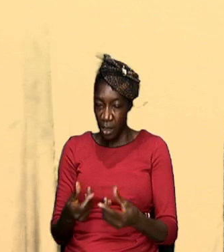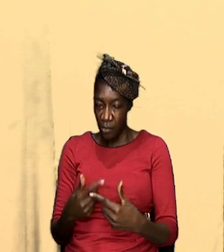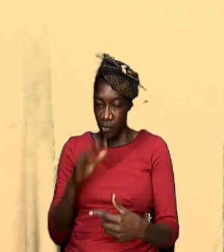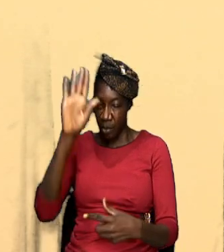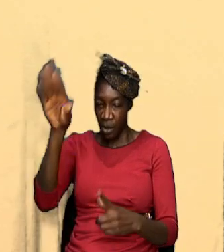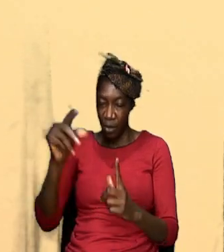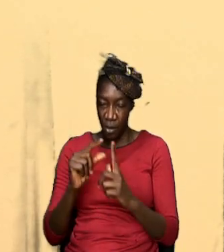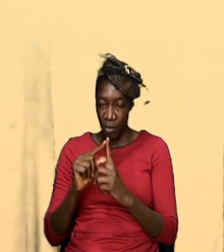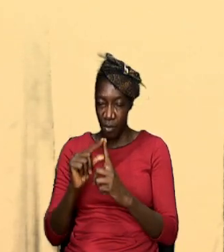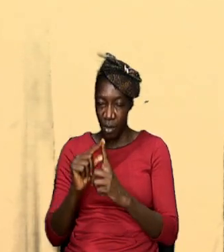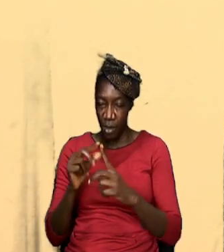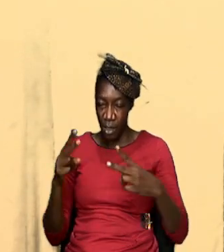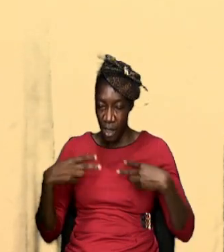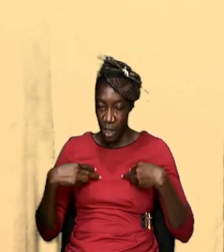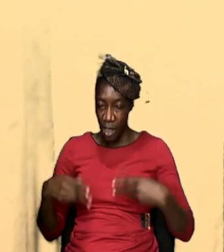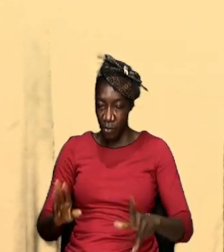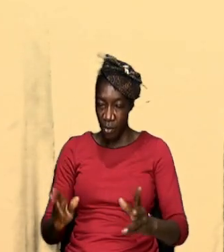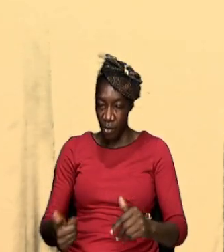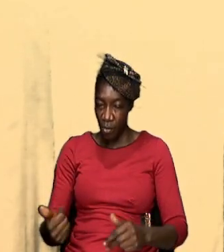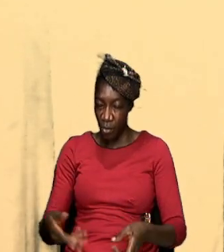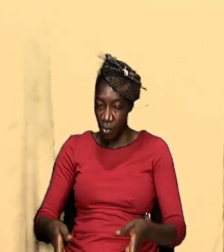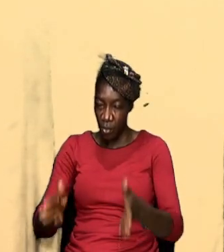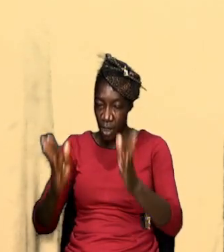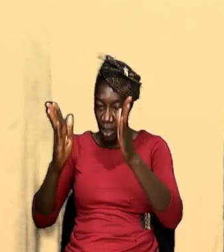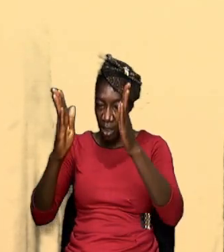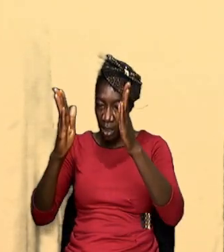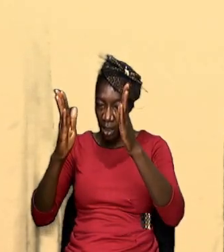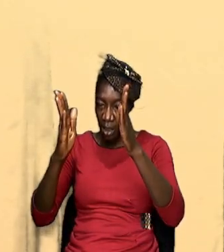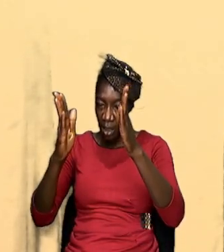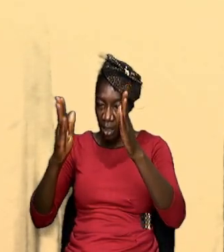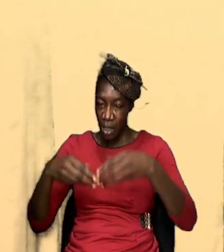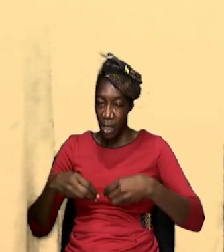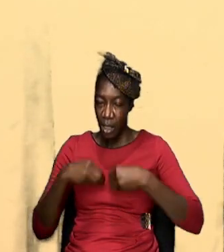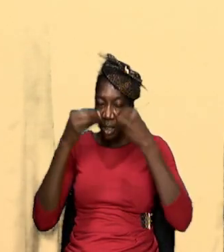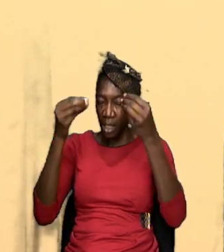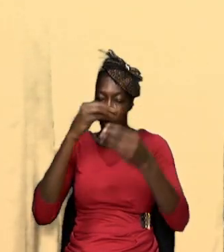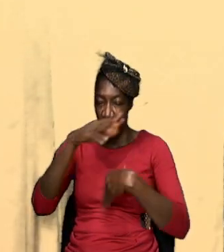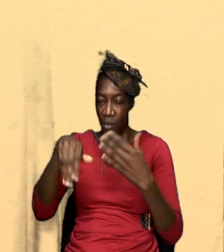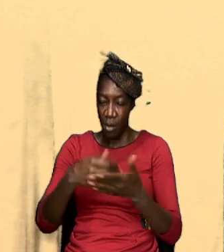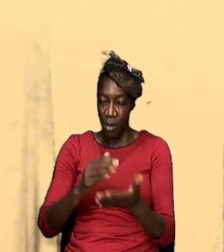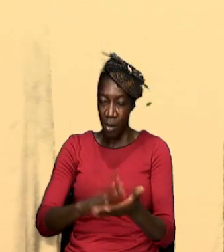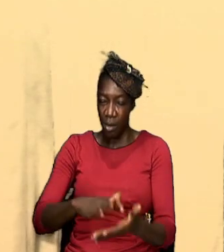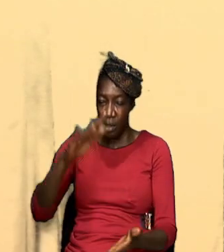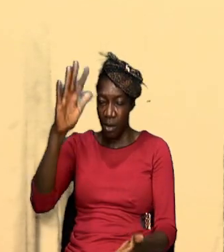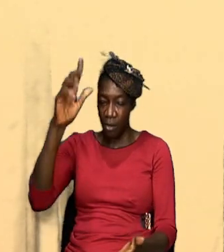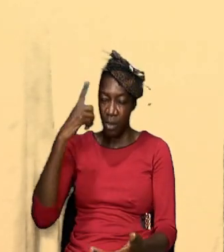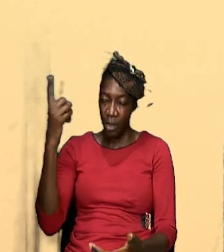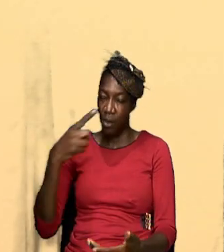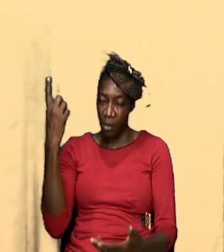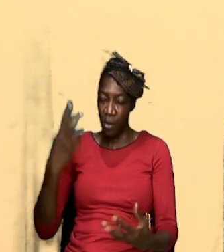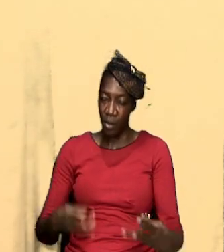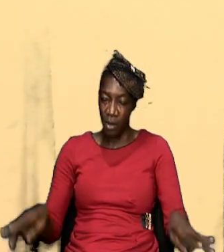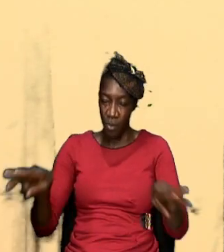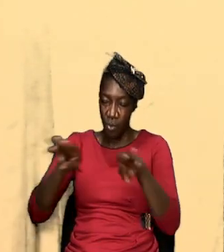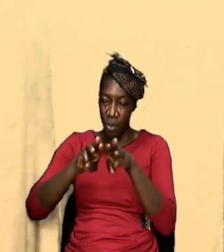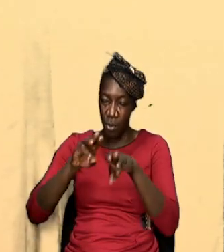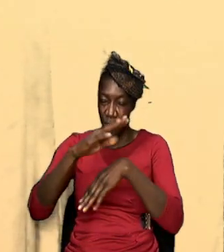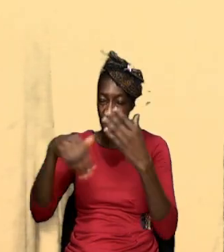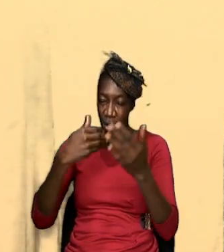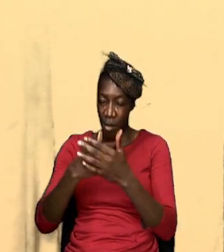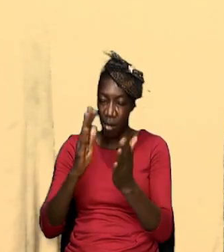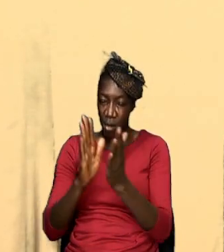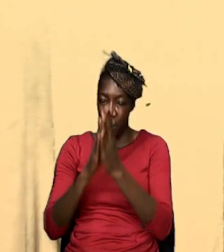your words have your own way as we give you all the glory your Lord is worthy of all the praise